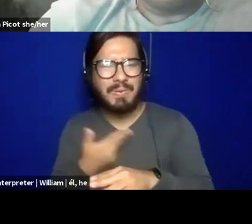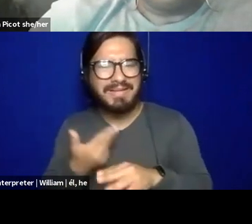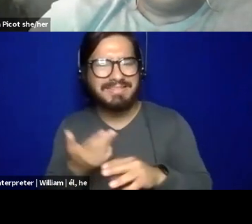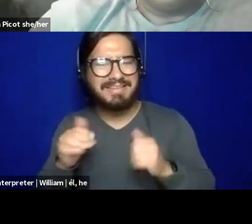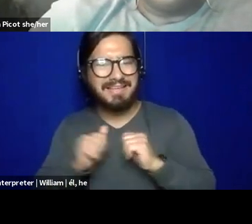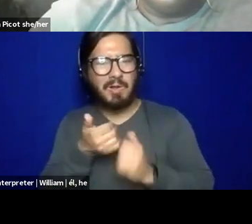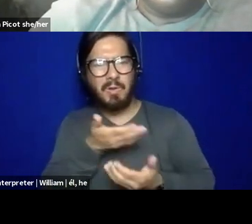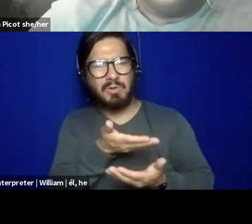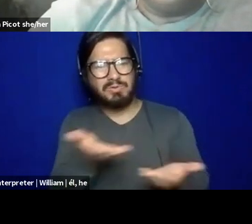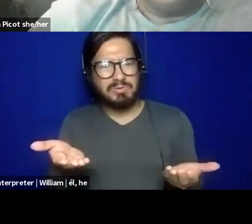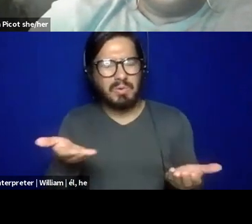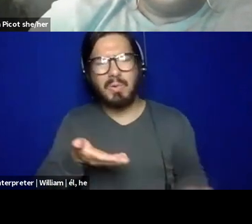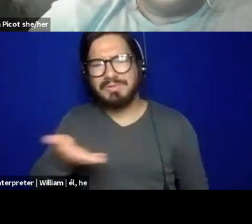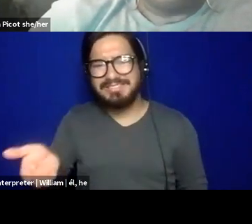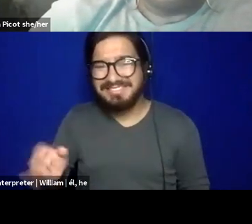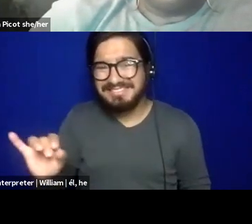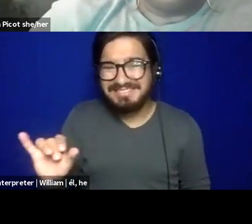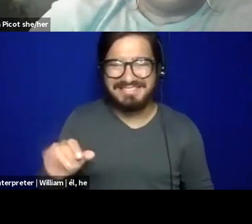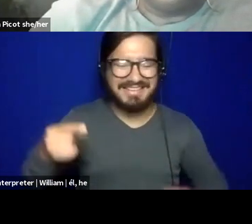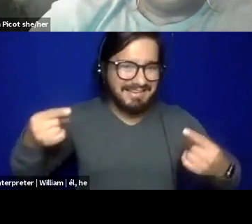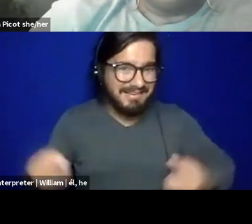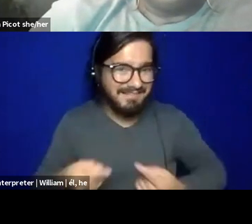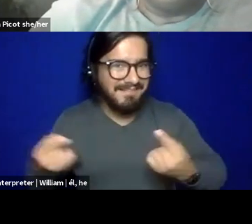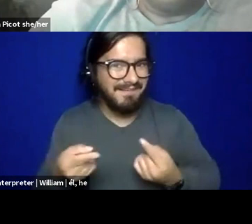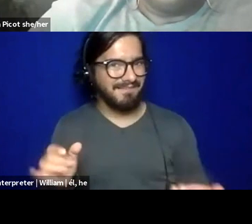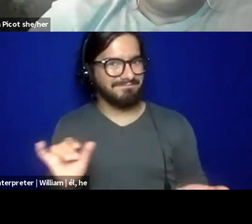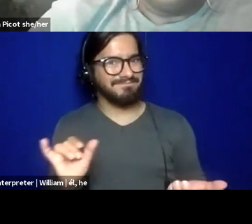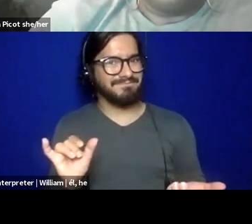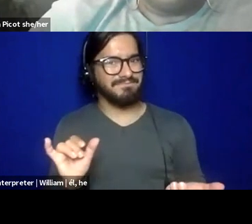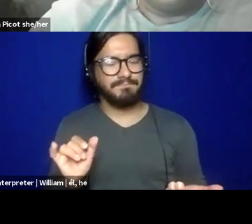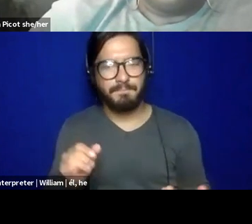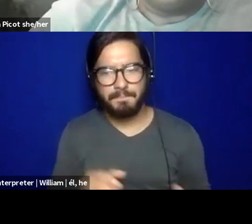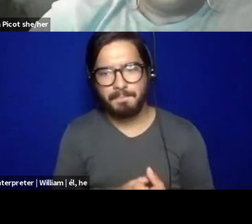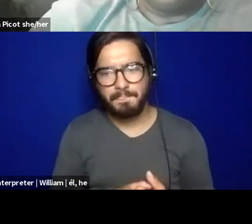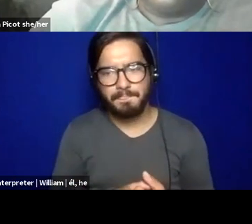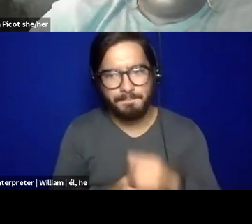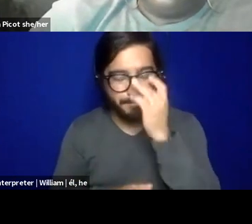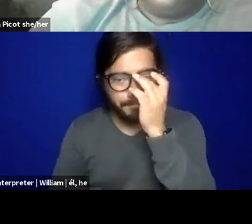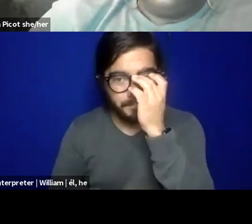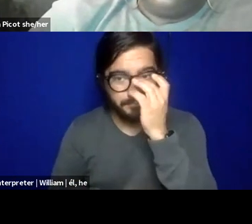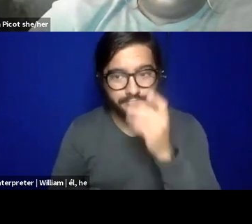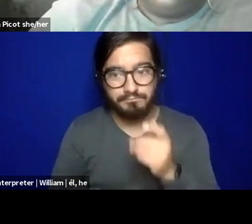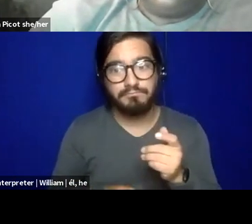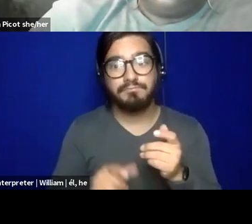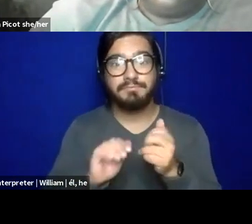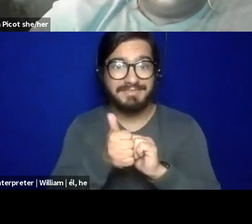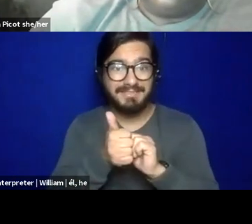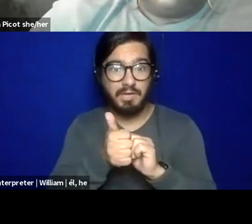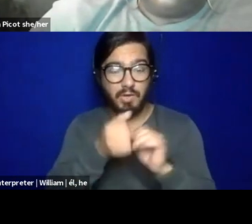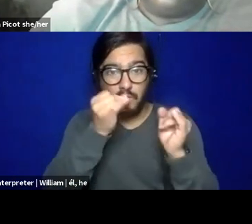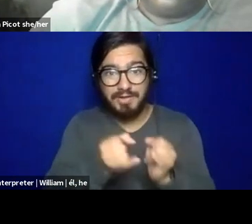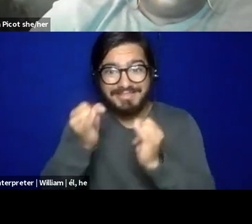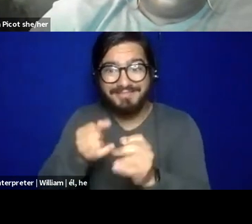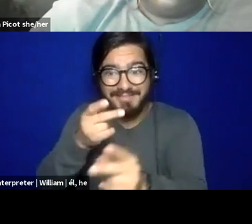those things also do harm, um, and looking at, you know, how individual care is